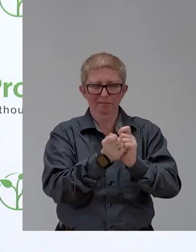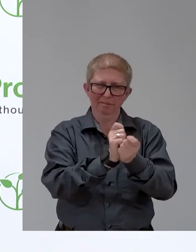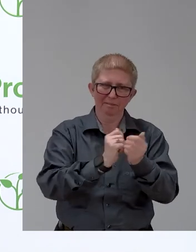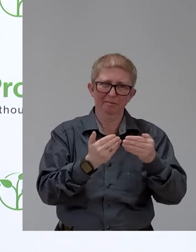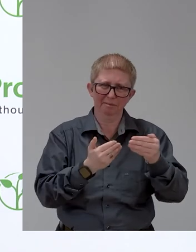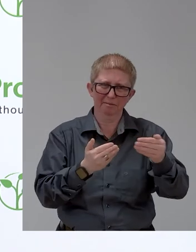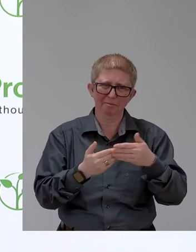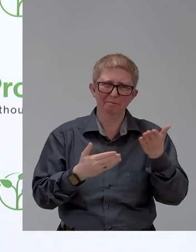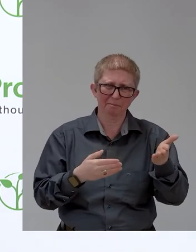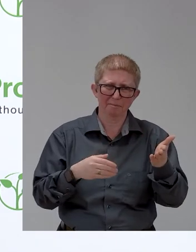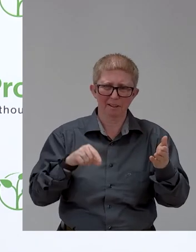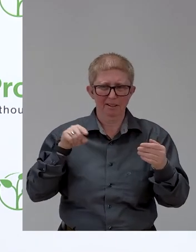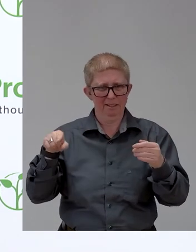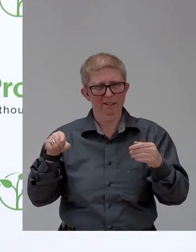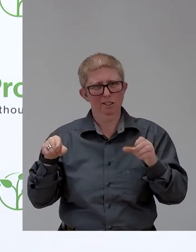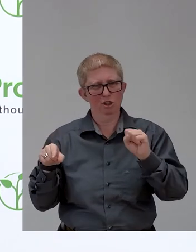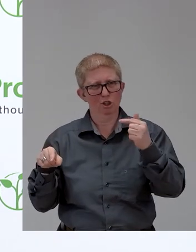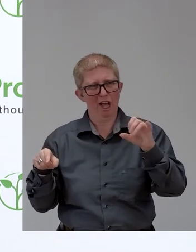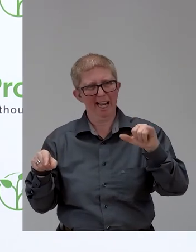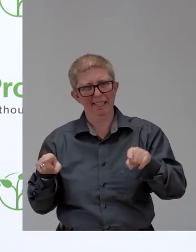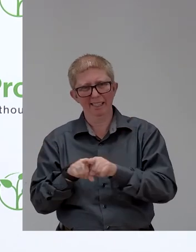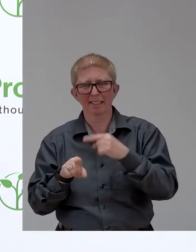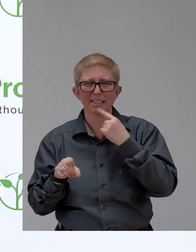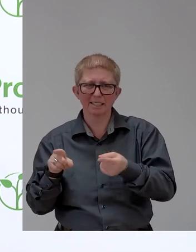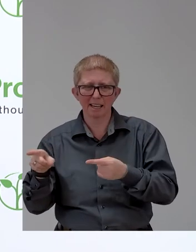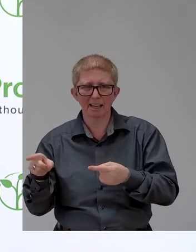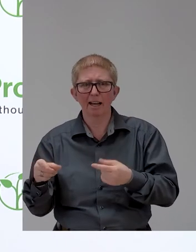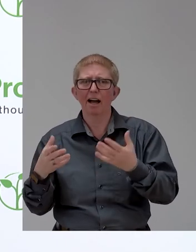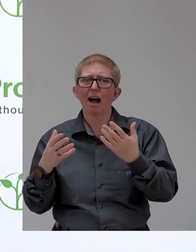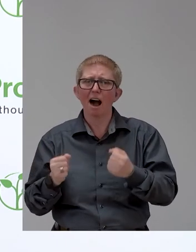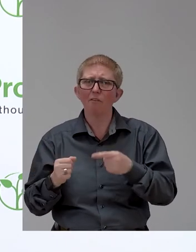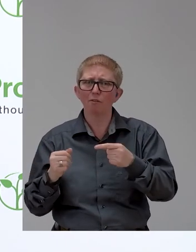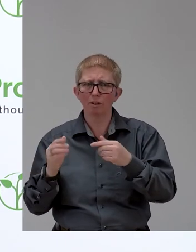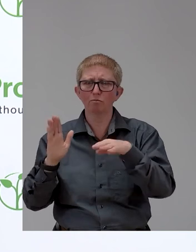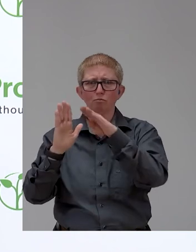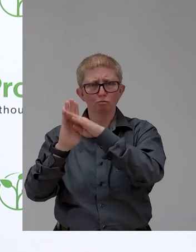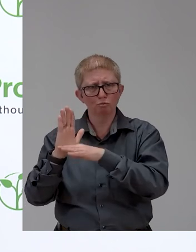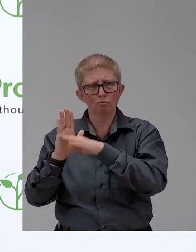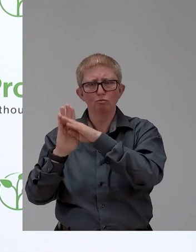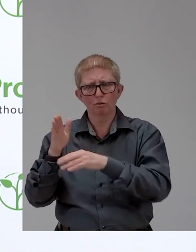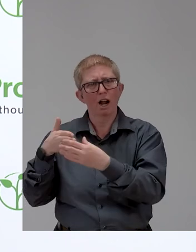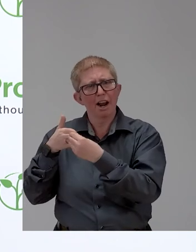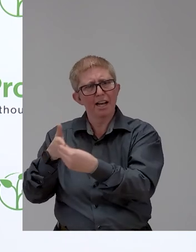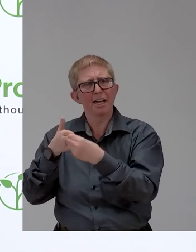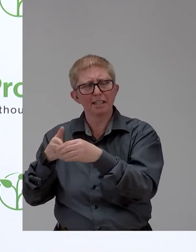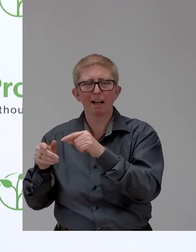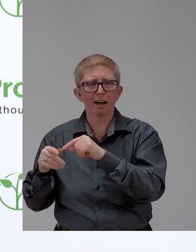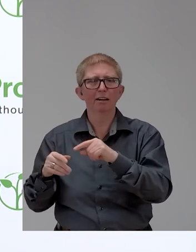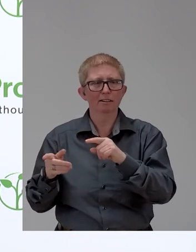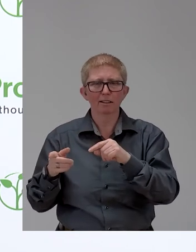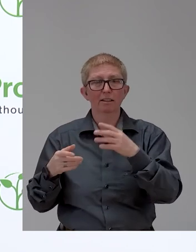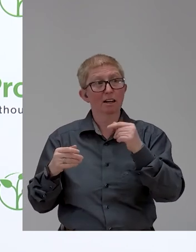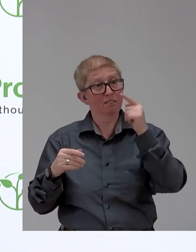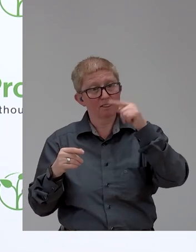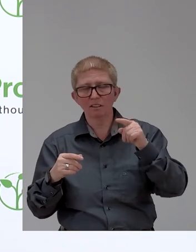point and he said, we have those leaders, we have those super achievers, but we have a middle class that is not following. Most of them are not Domino's